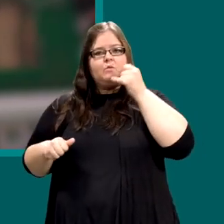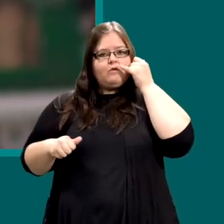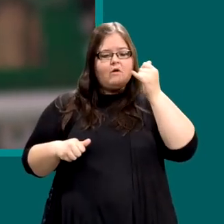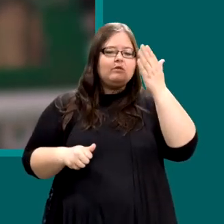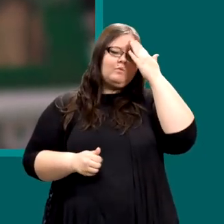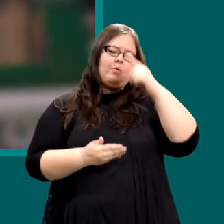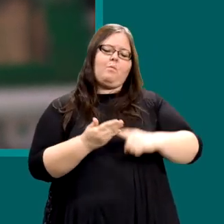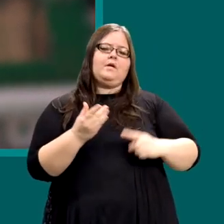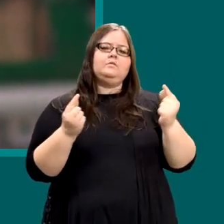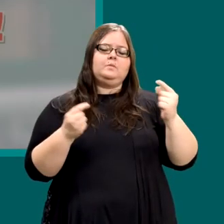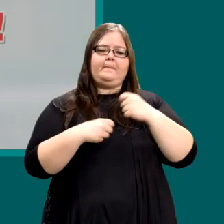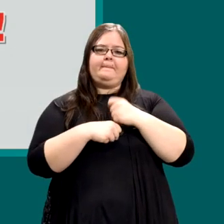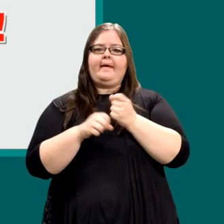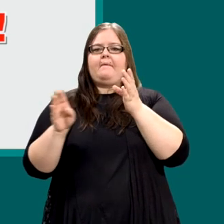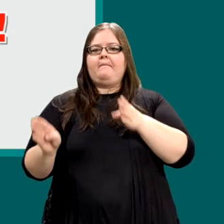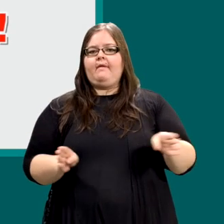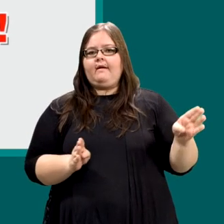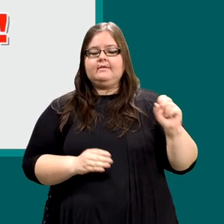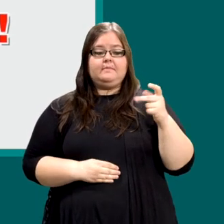what to do. Make a plan. September is National Preparedness Month. Don't wait. Be ready today. We'll